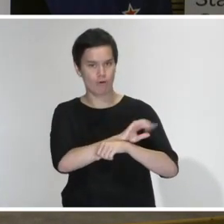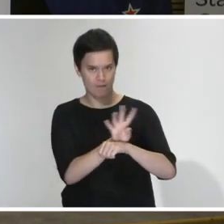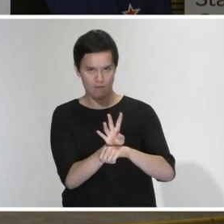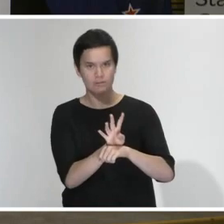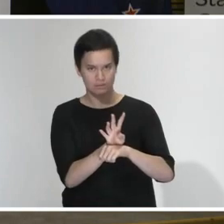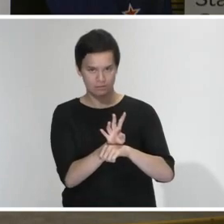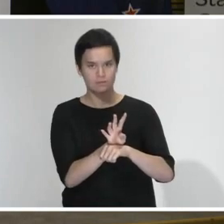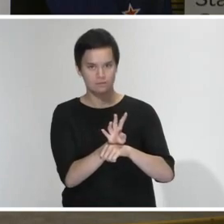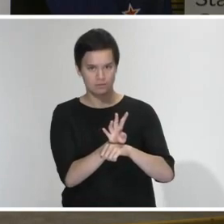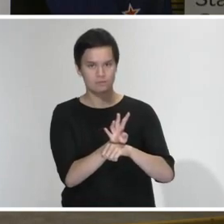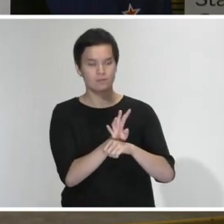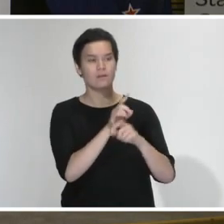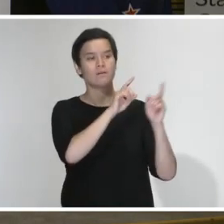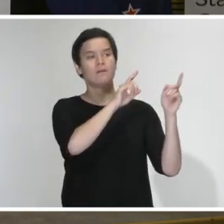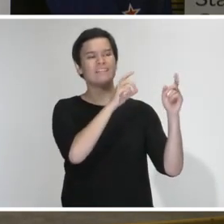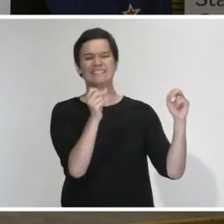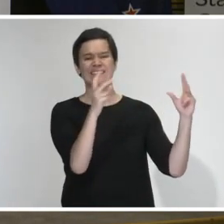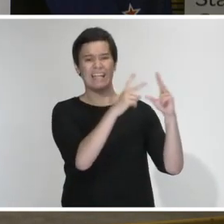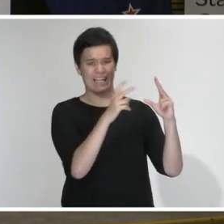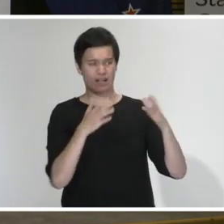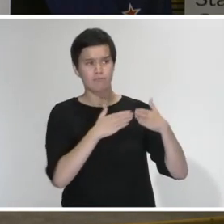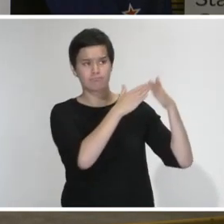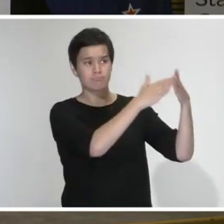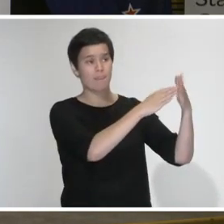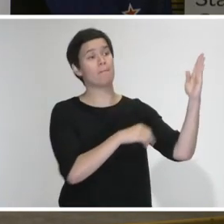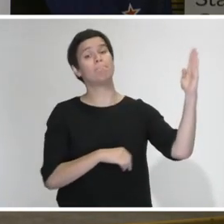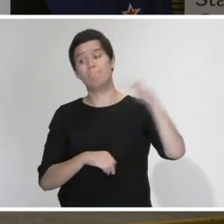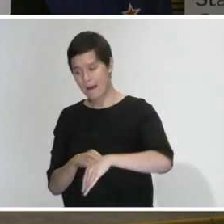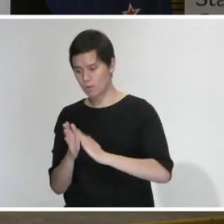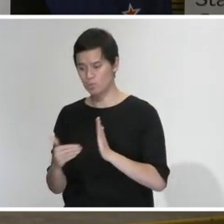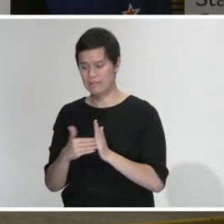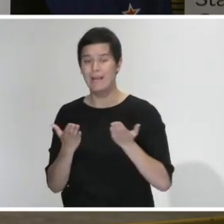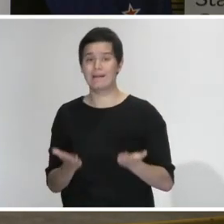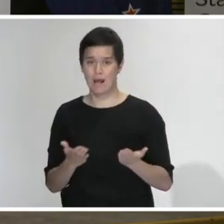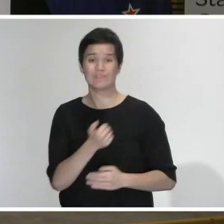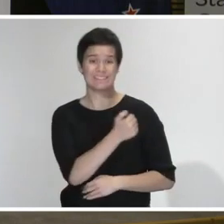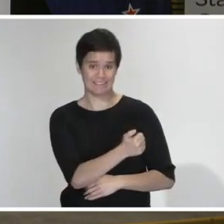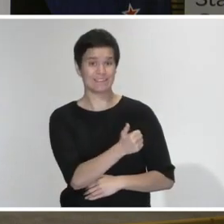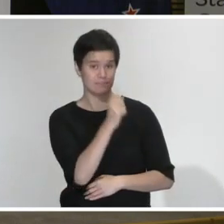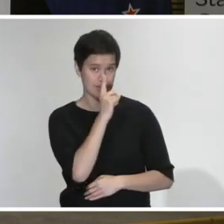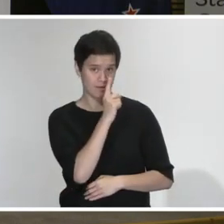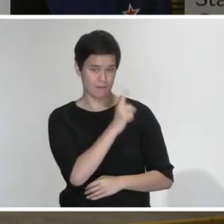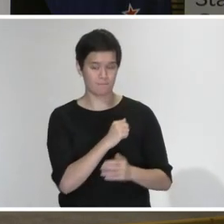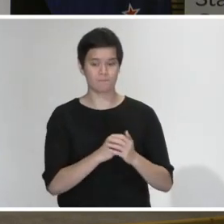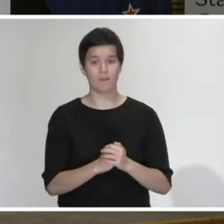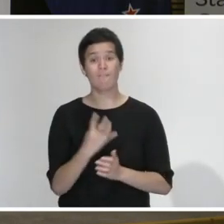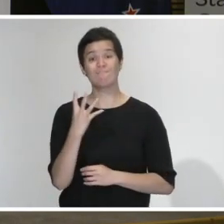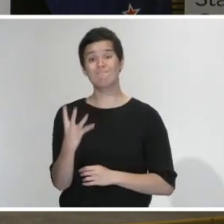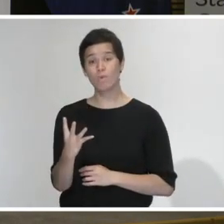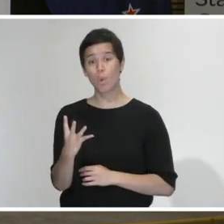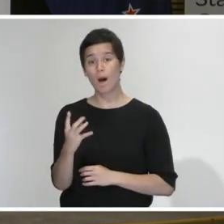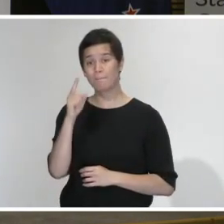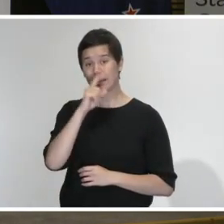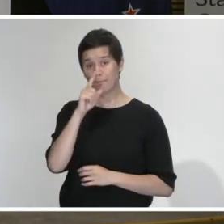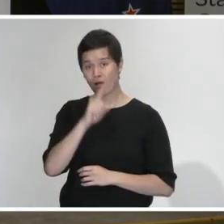And then the balance, so that's, there were four people who were either tour guides, one was an